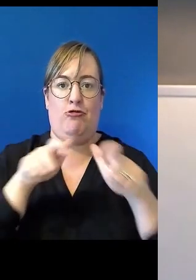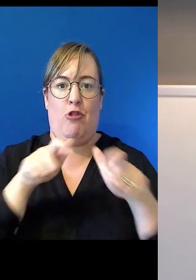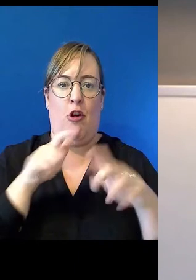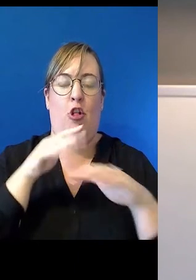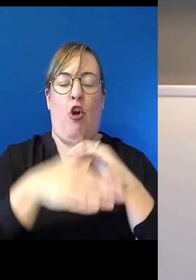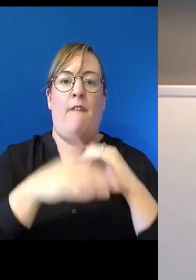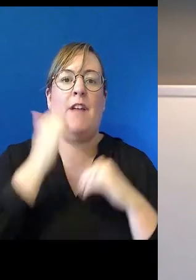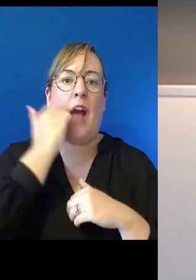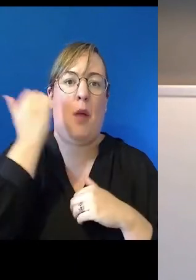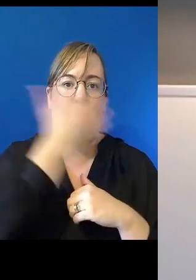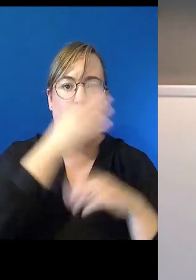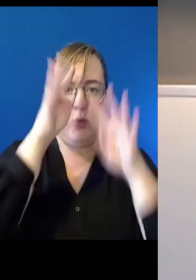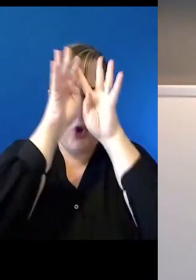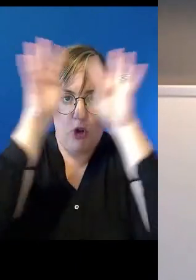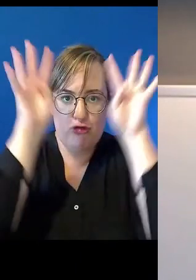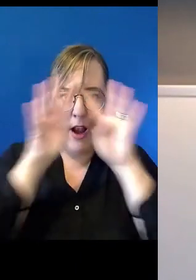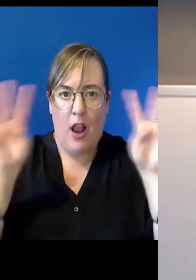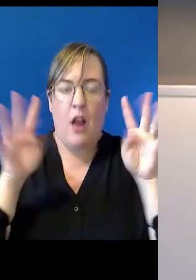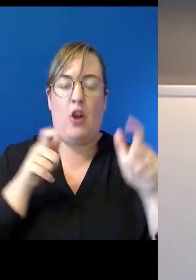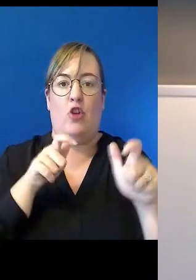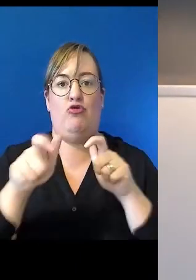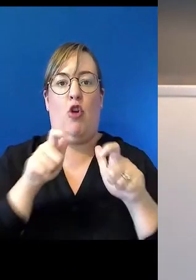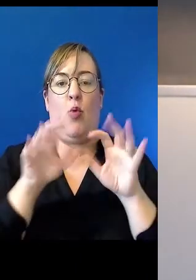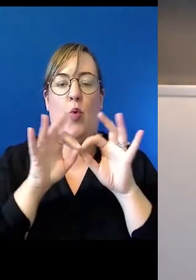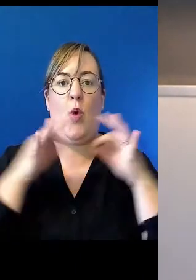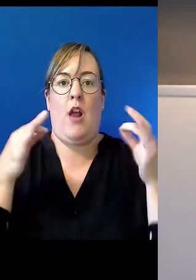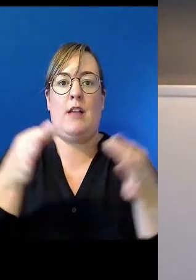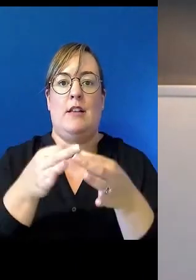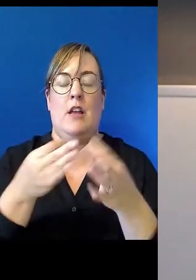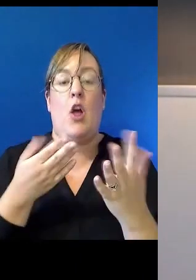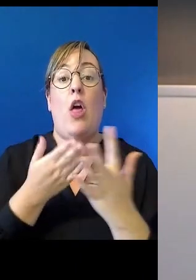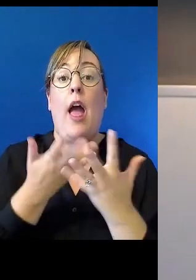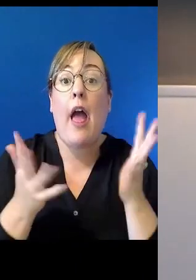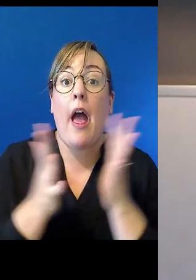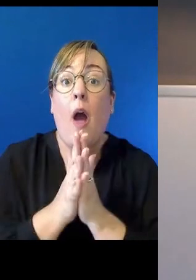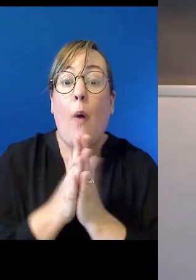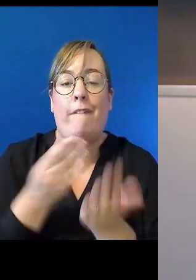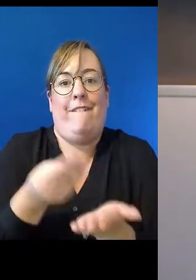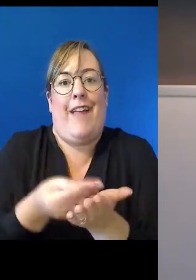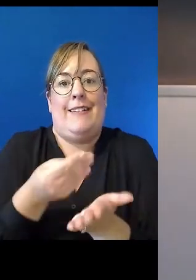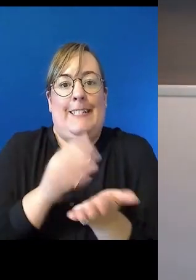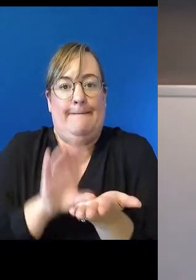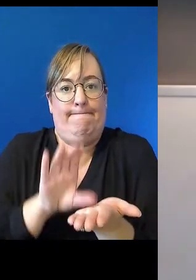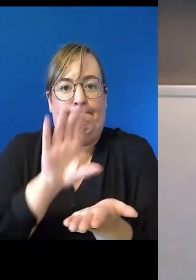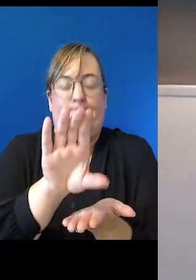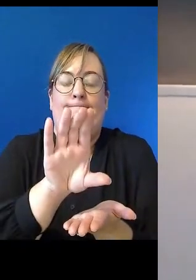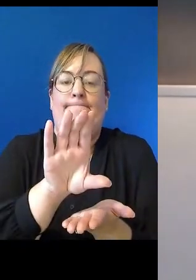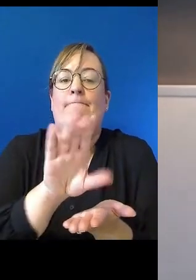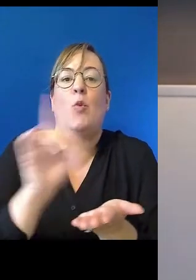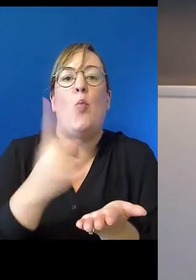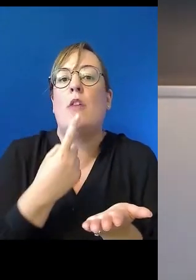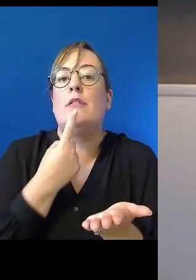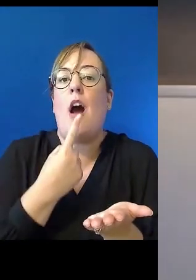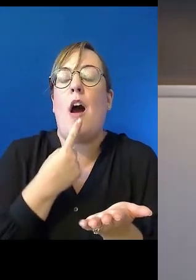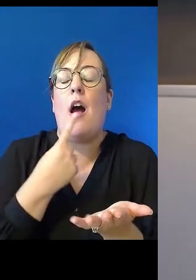Islander community-controlled organisations through the funding agreements that each agency or department